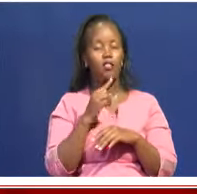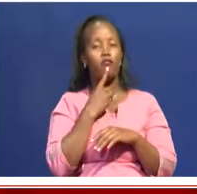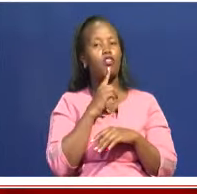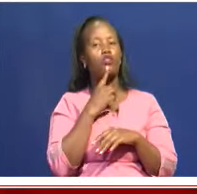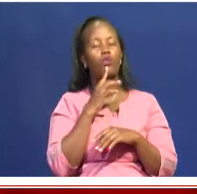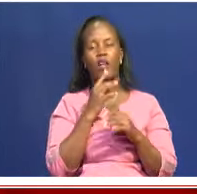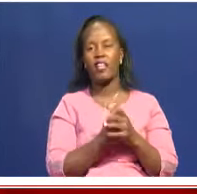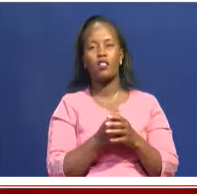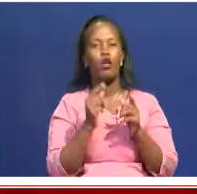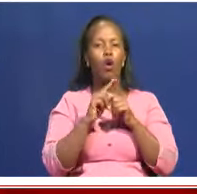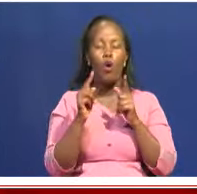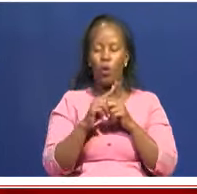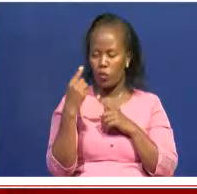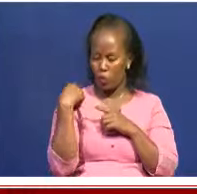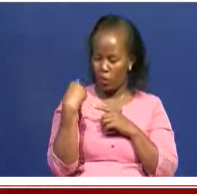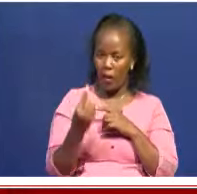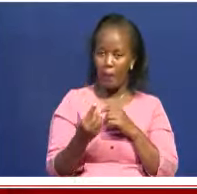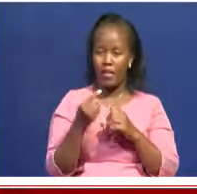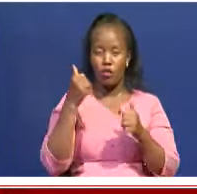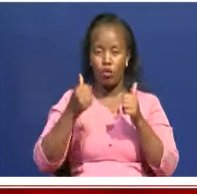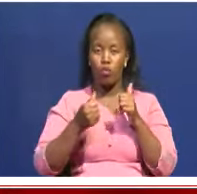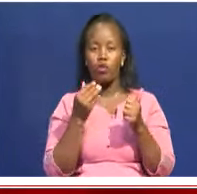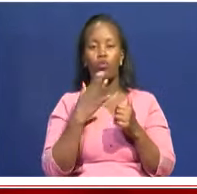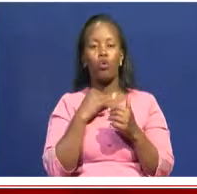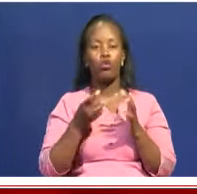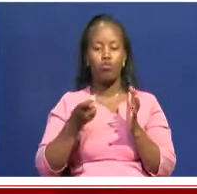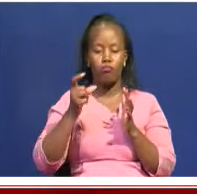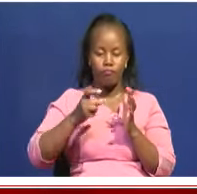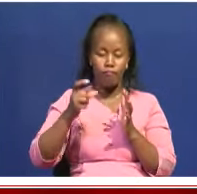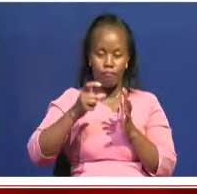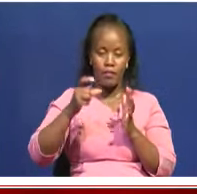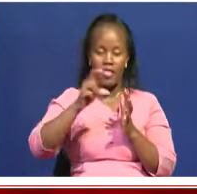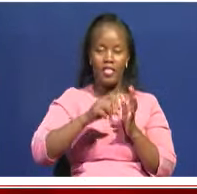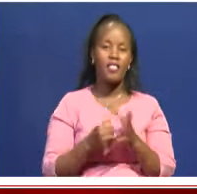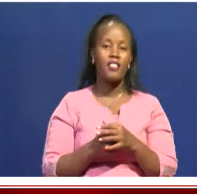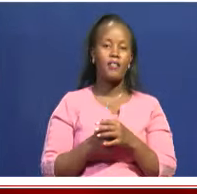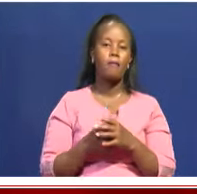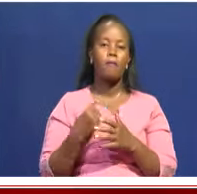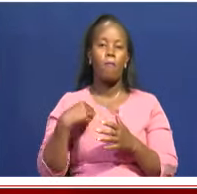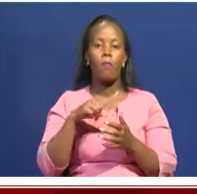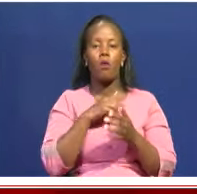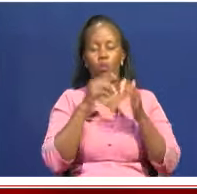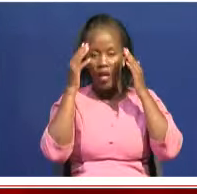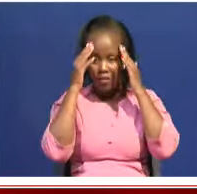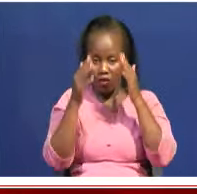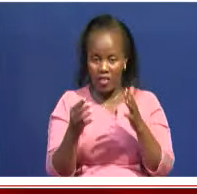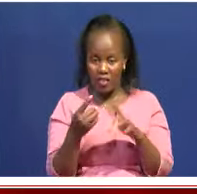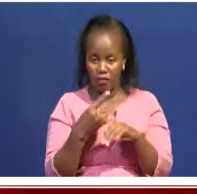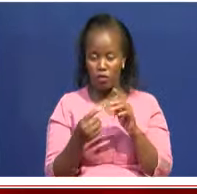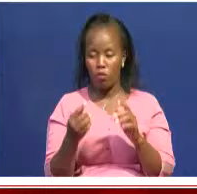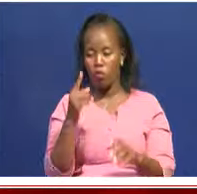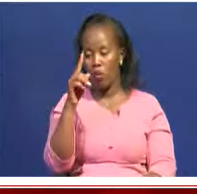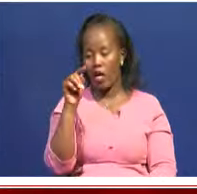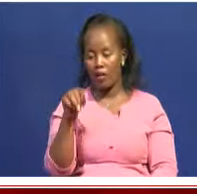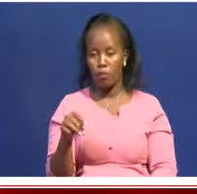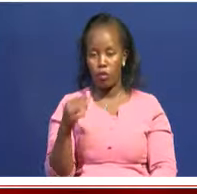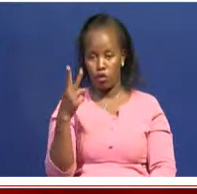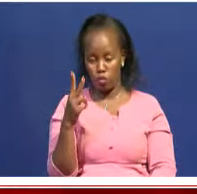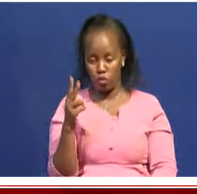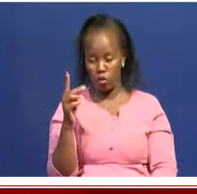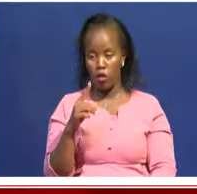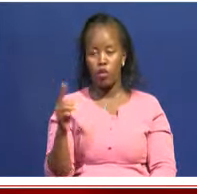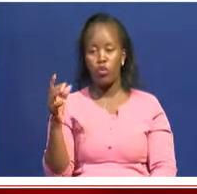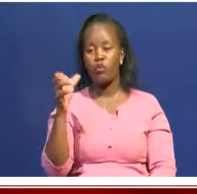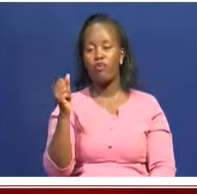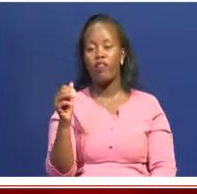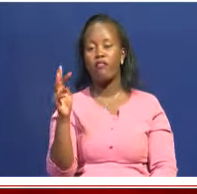the same time, our numbers is what we are looking at increasing, the number of tourists. We're looking at from 1.2 to 5 million tourists annually,